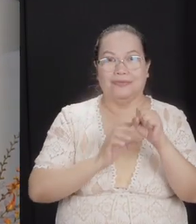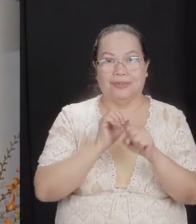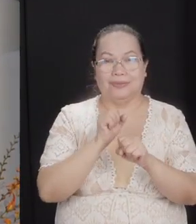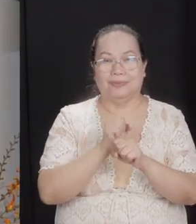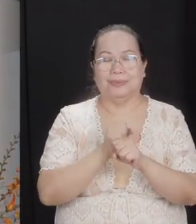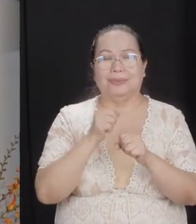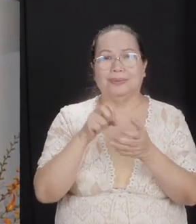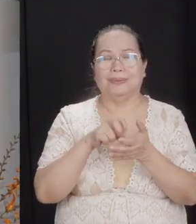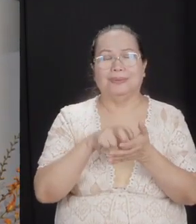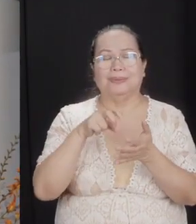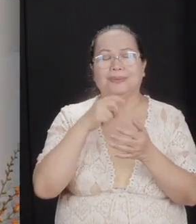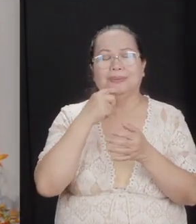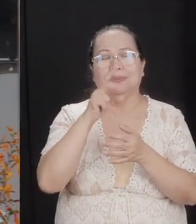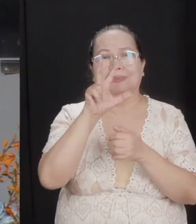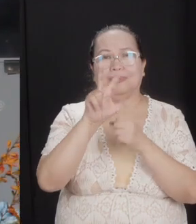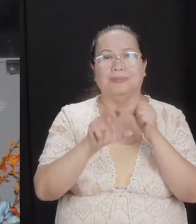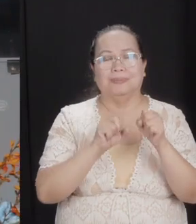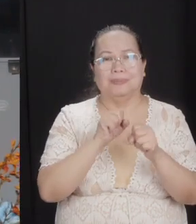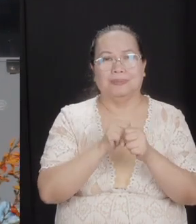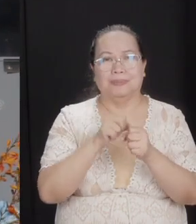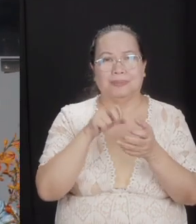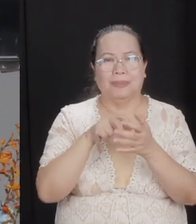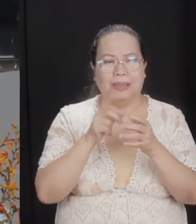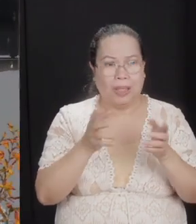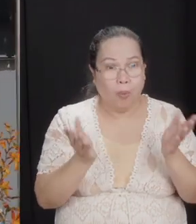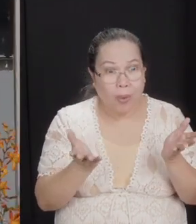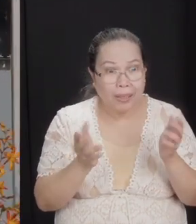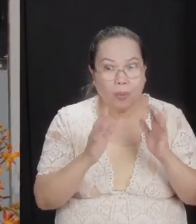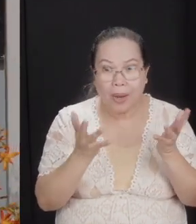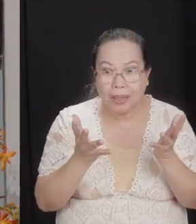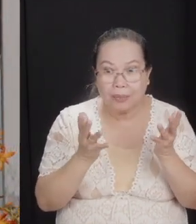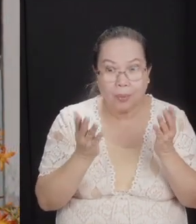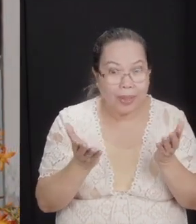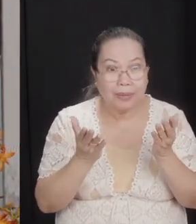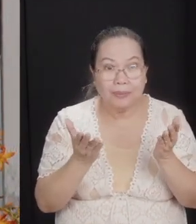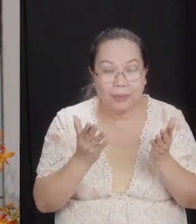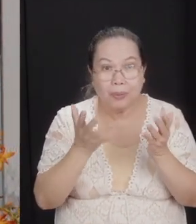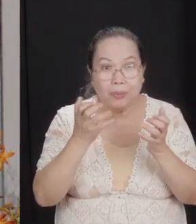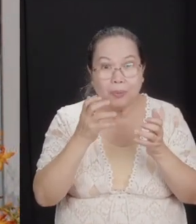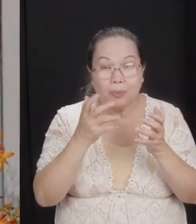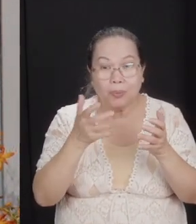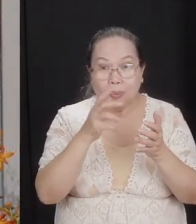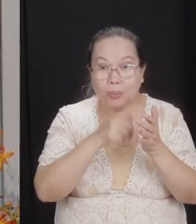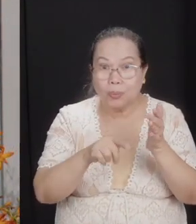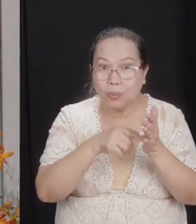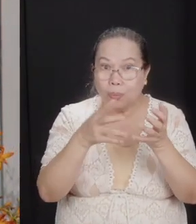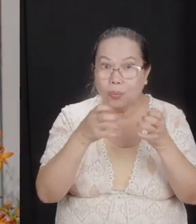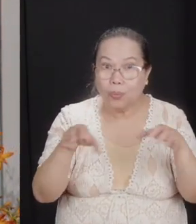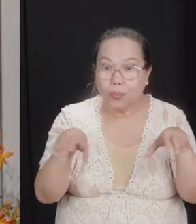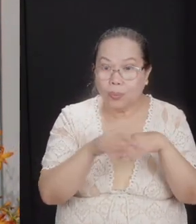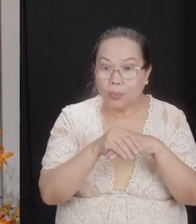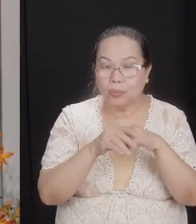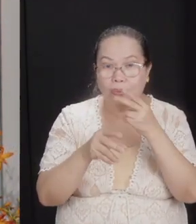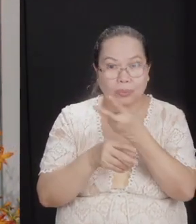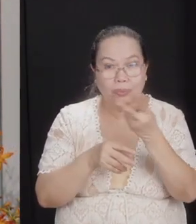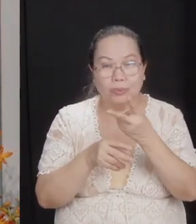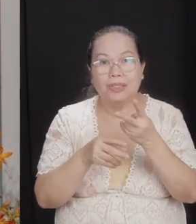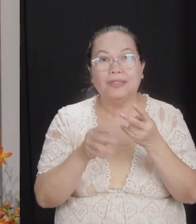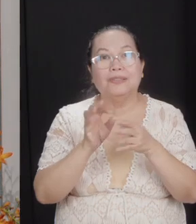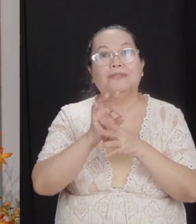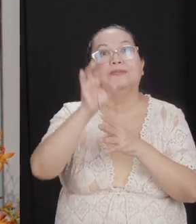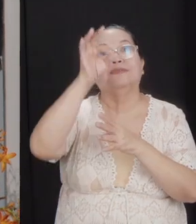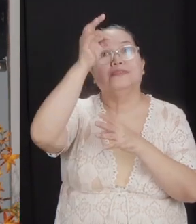I've been three years only, jumping on their back. Oh, where is it? Where is it? I want to marry you too. I want to wed you too. Finally,